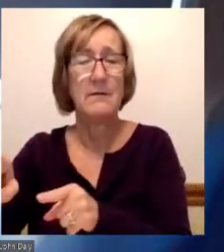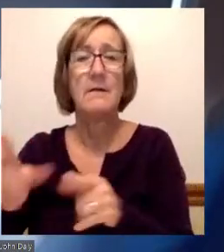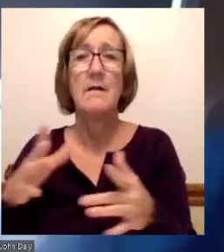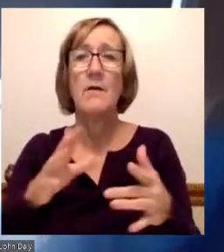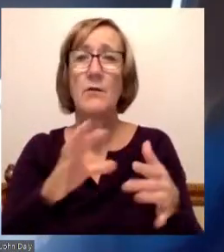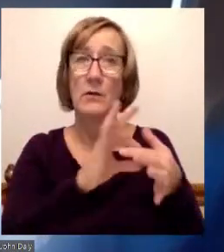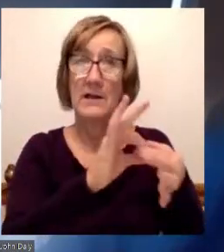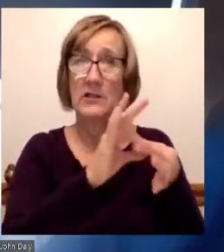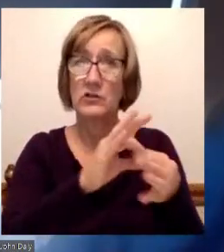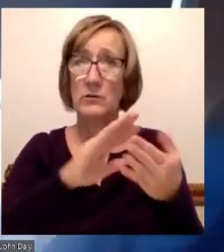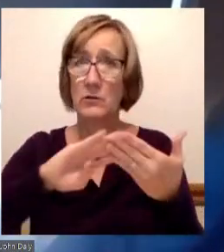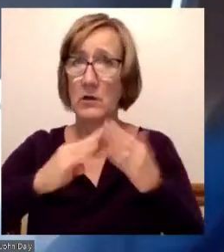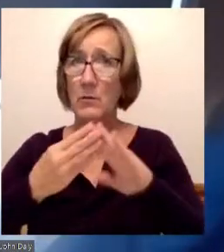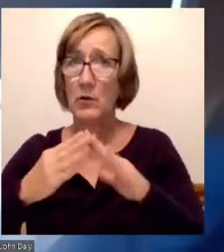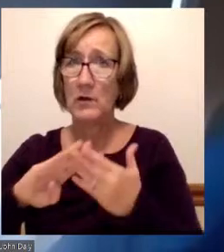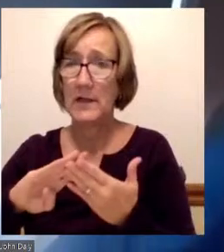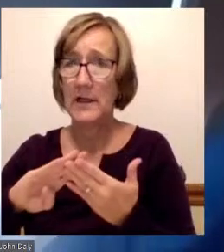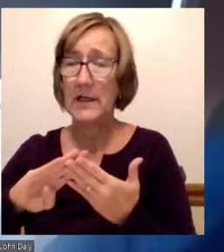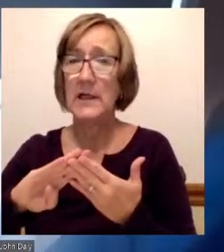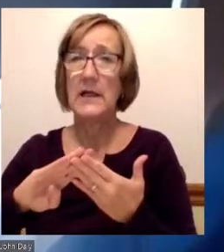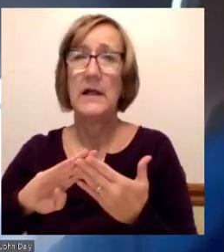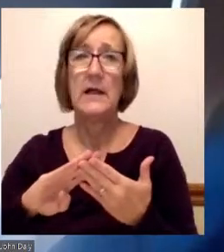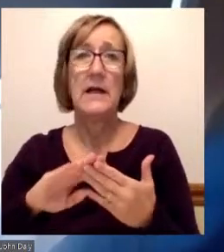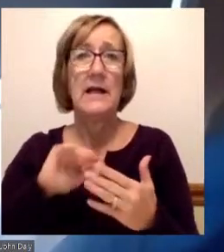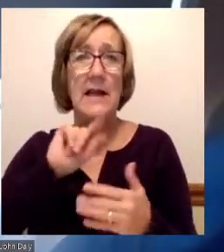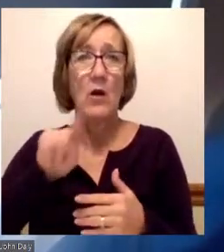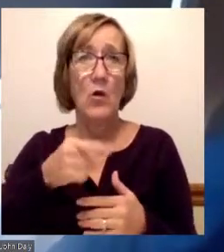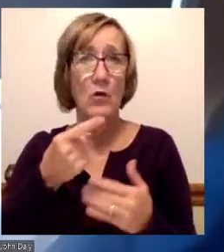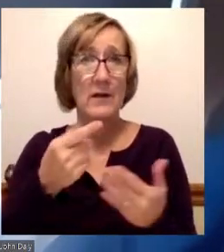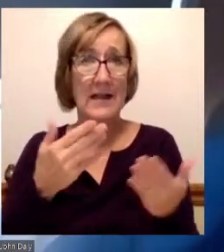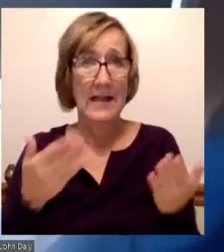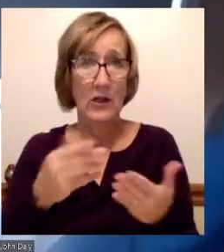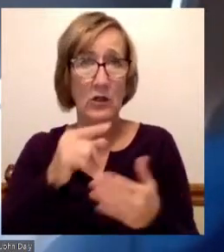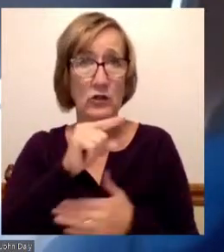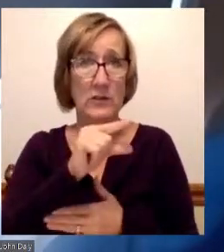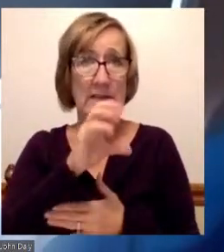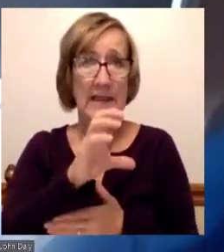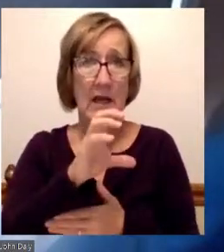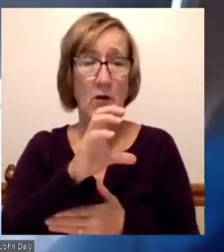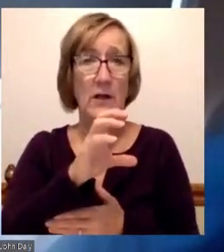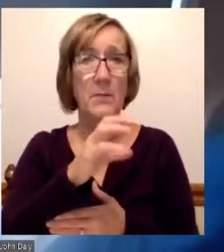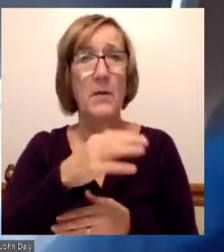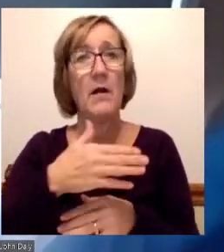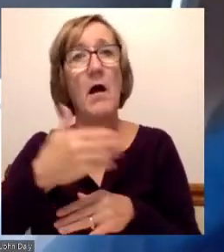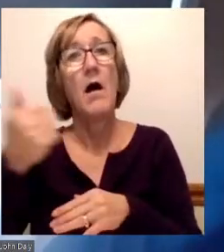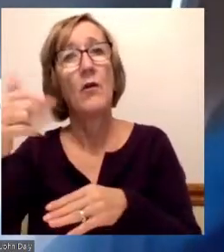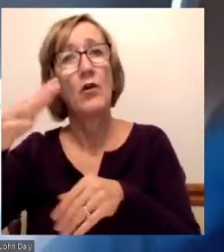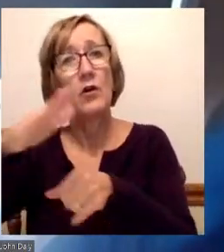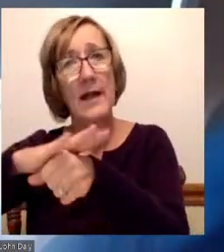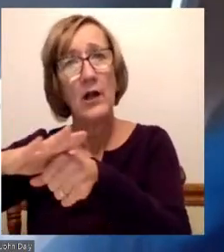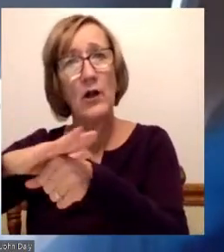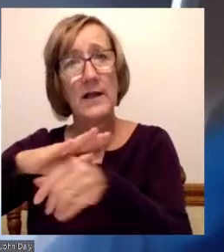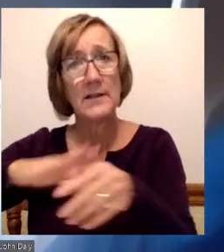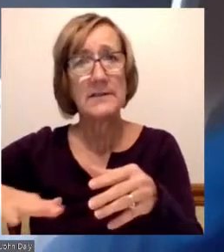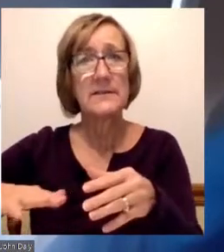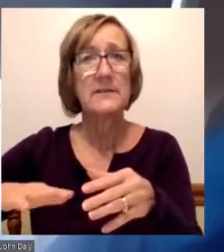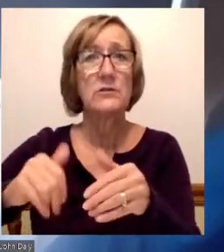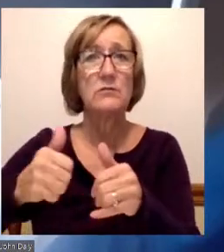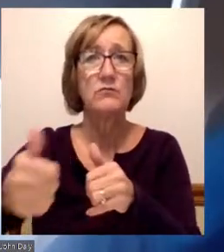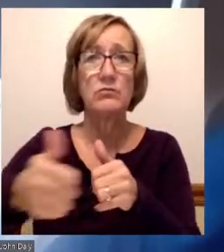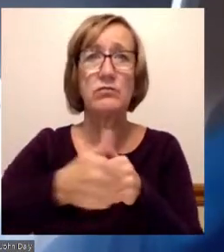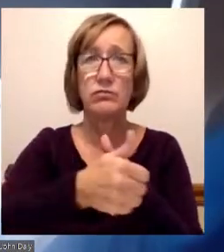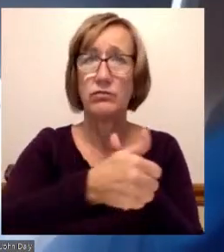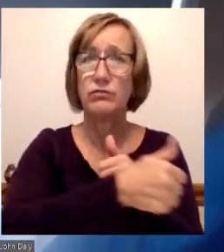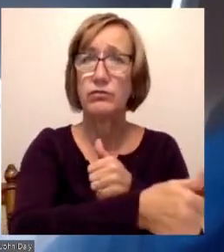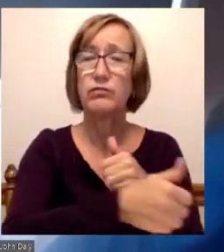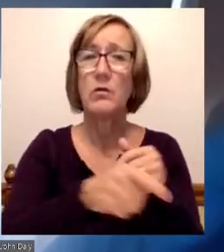use the largest extent of community, not only Genesee County, but also our surrounding neighbor counties, as well as professional communities